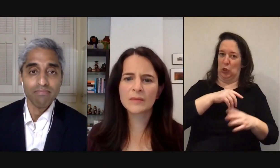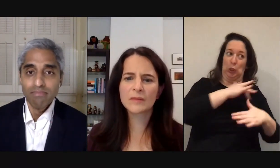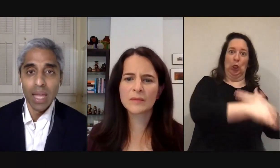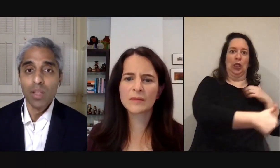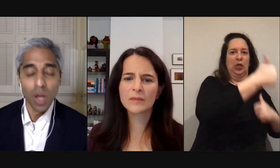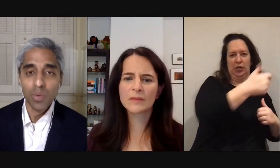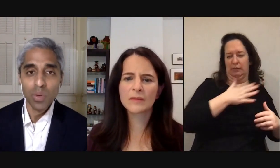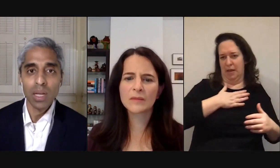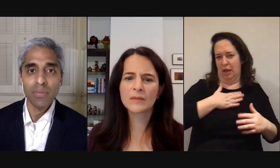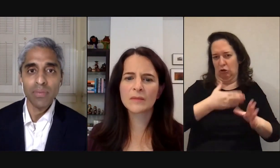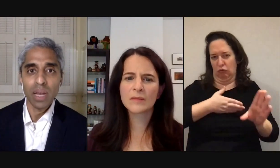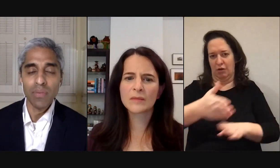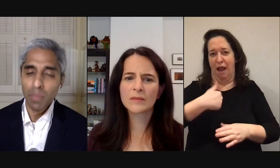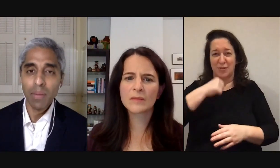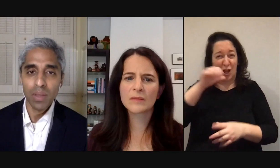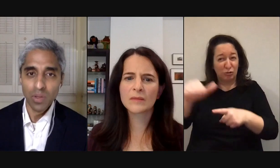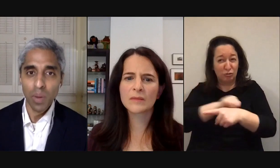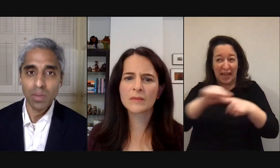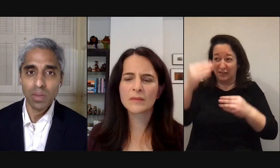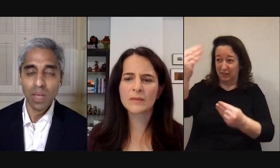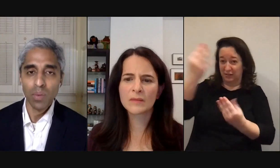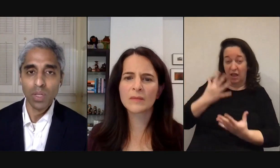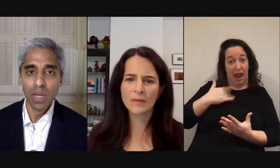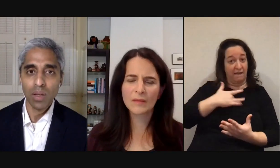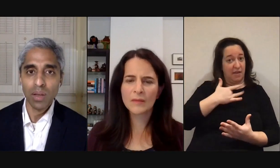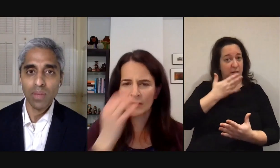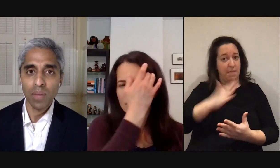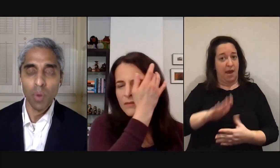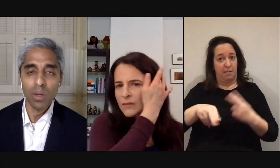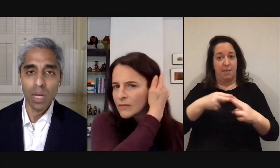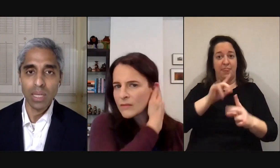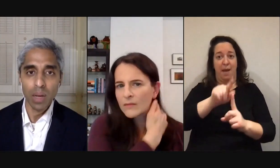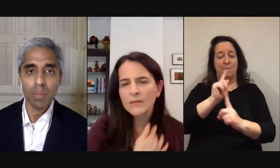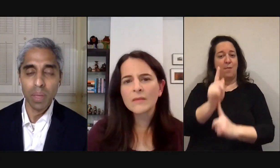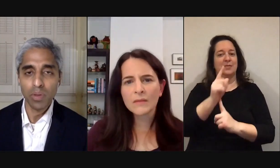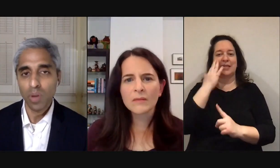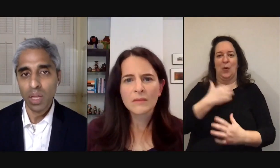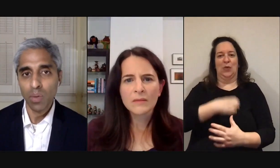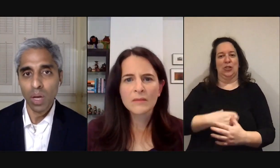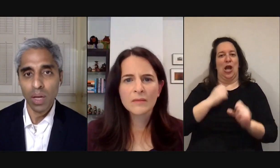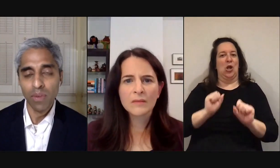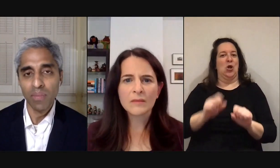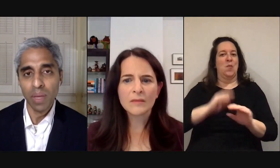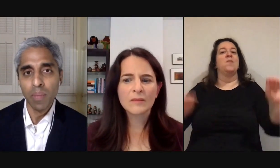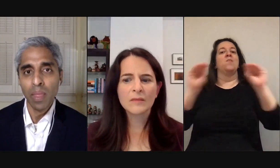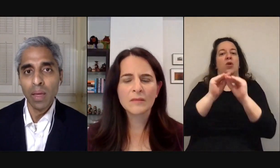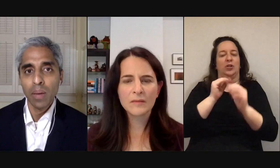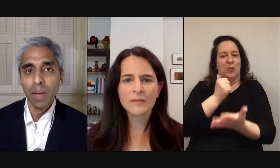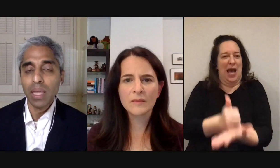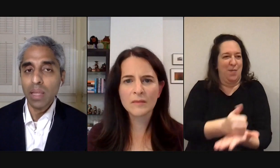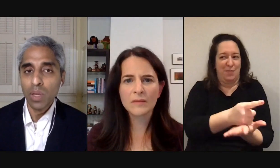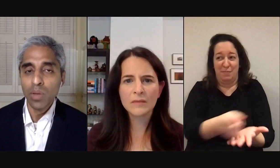didn't hadn't thought through it enough and i feel bad about those moments because i wish i could have done more to help the people struggling uh in front of me